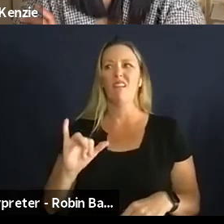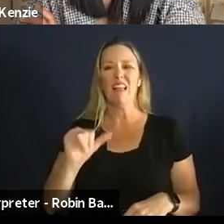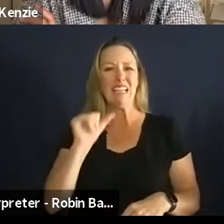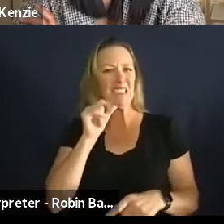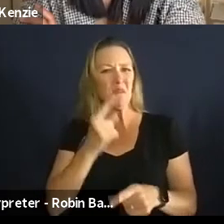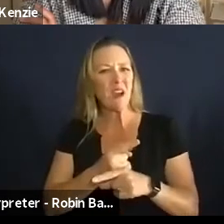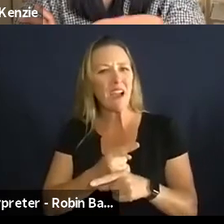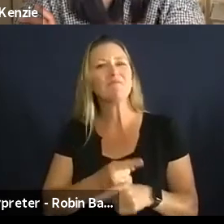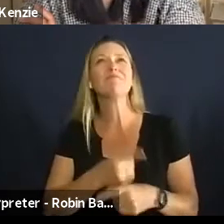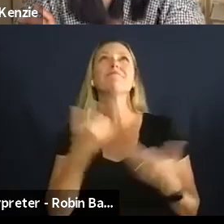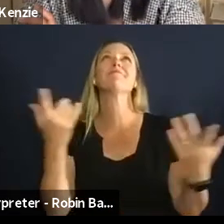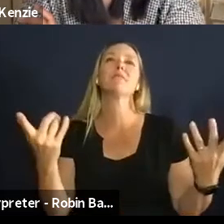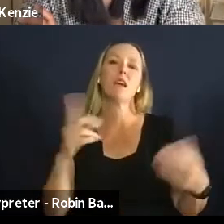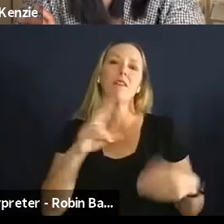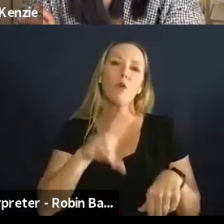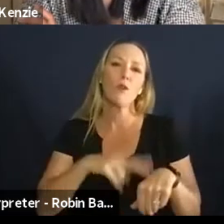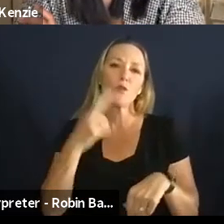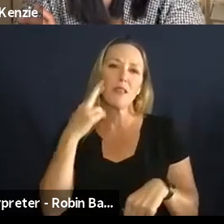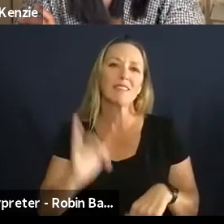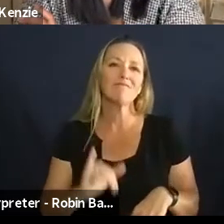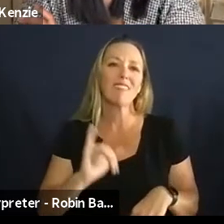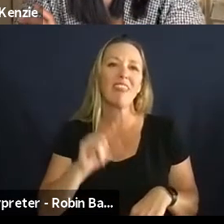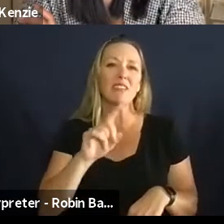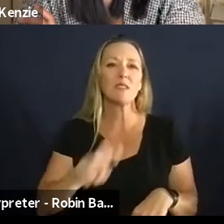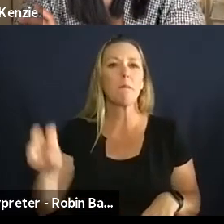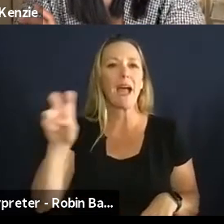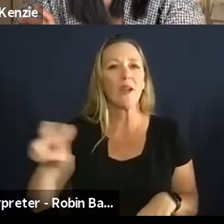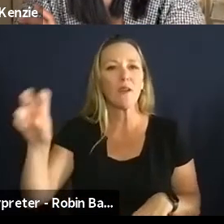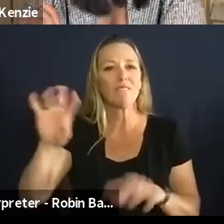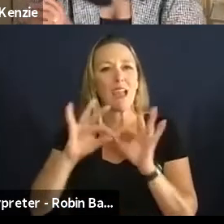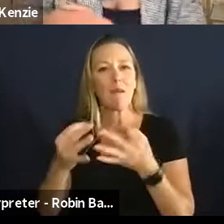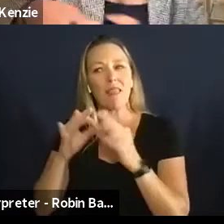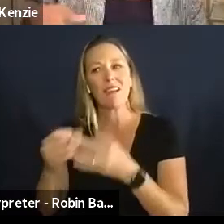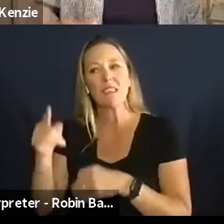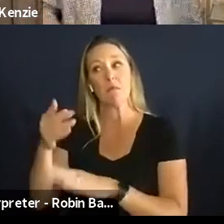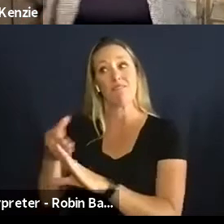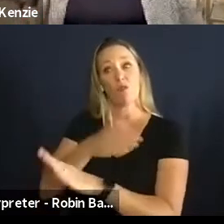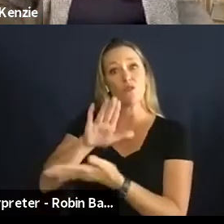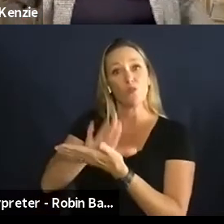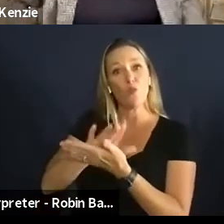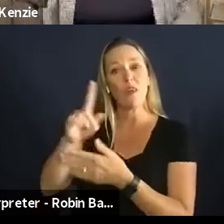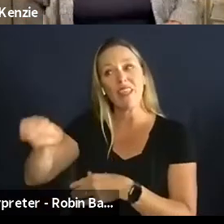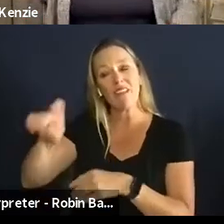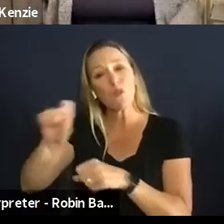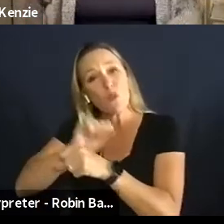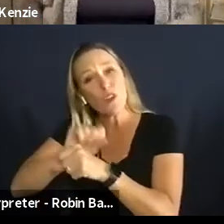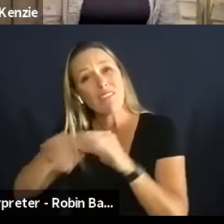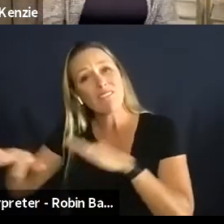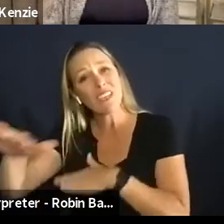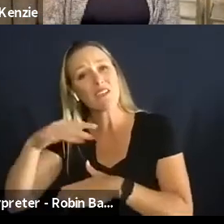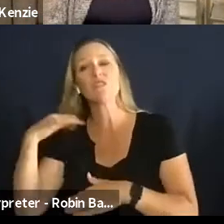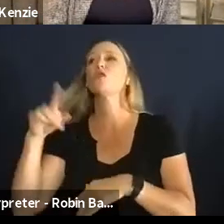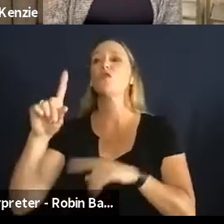families that were working in the fields before school so she went to the local um policymakers and was able to change the